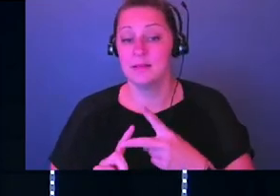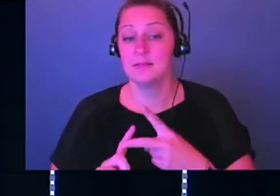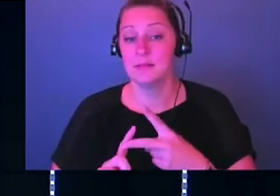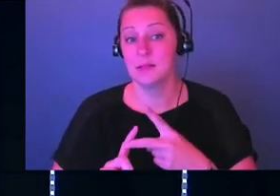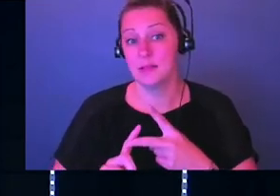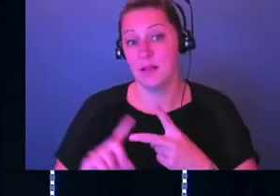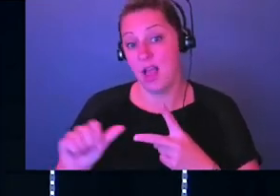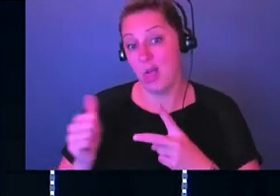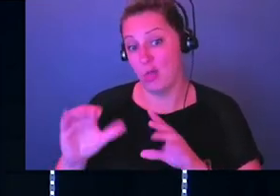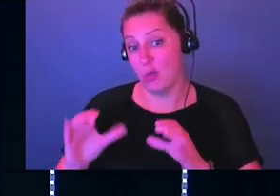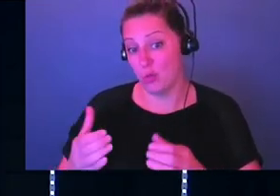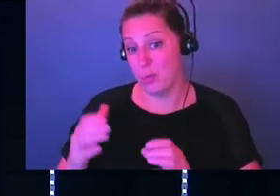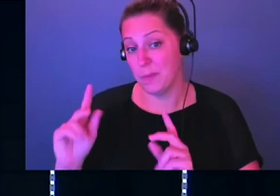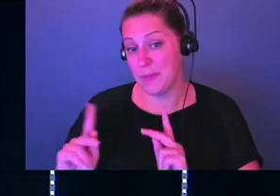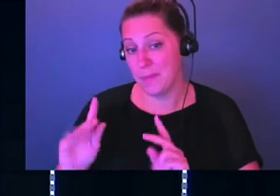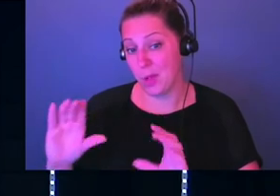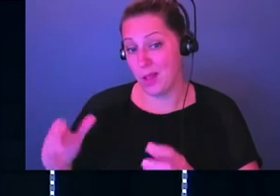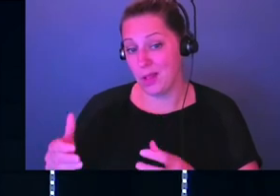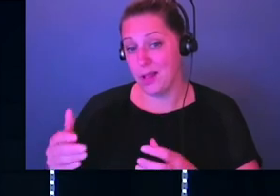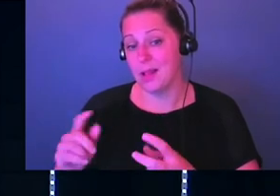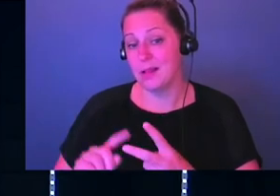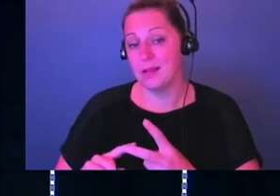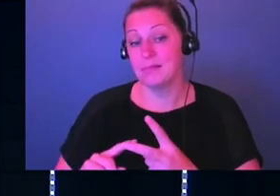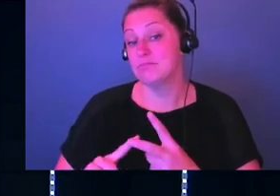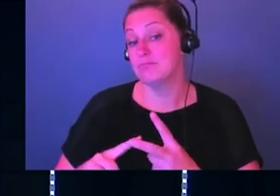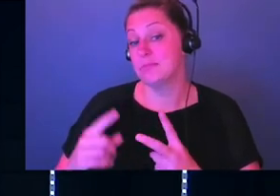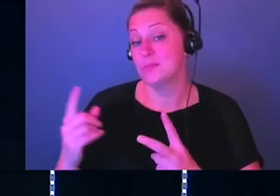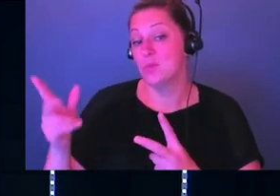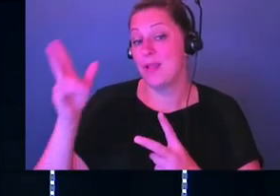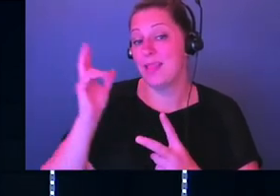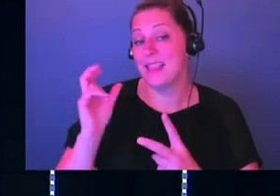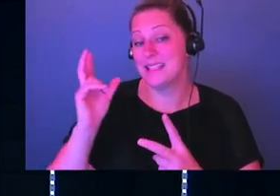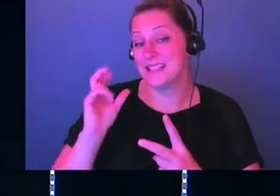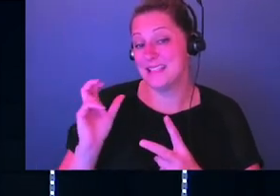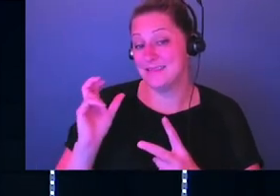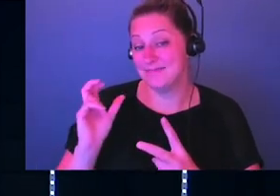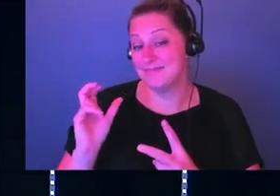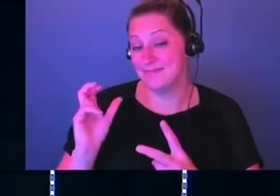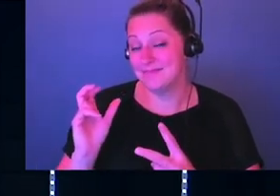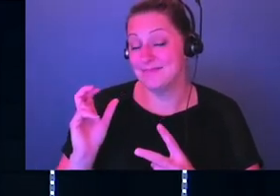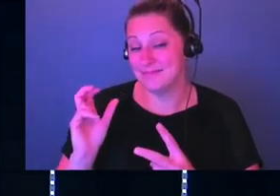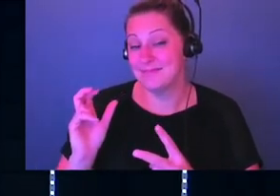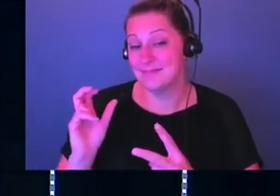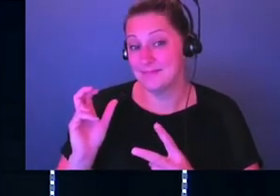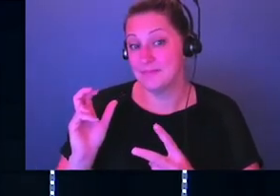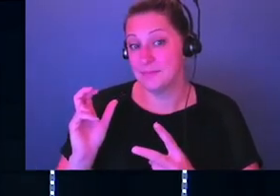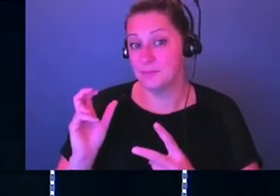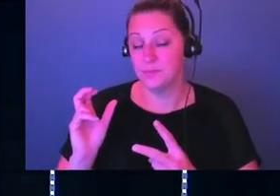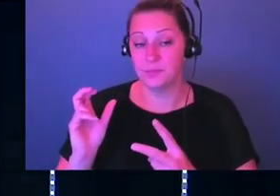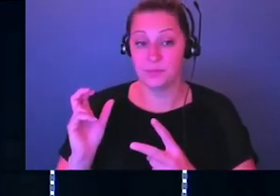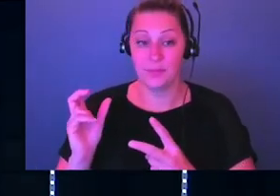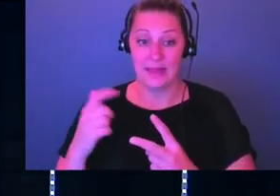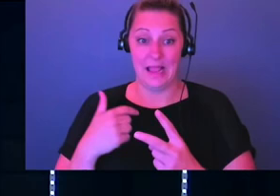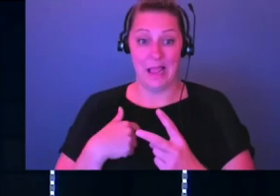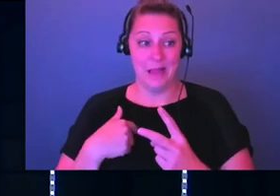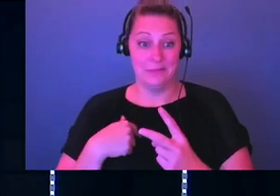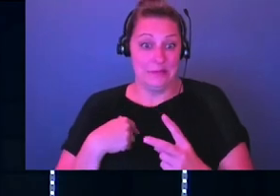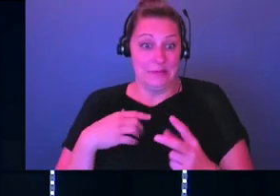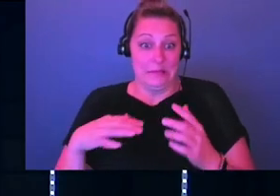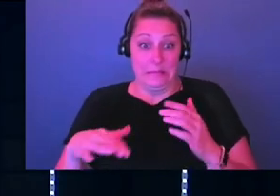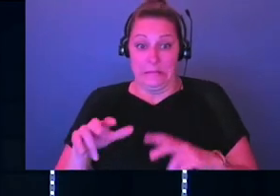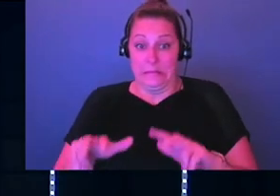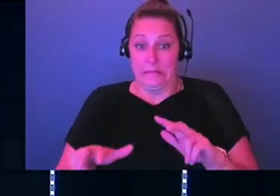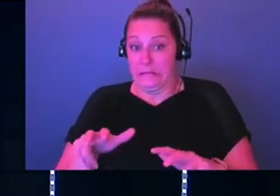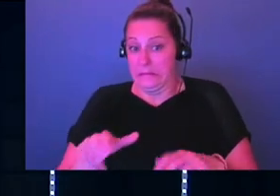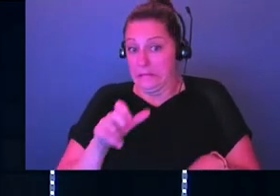this is a different group is, uh, the second step is just to listen. Okay. If this, and this is for those people who, again, I'm in an uncomfortable spot when it comes to worship.